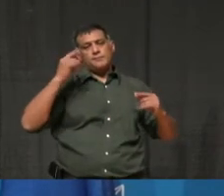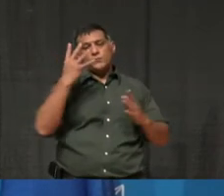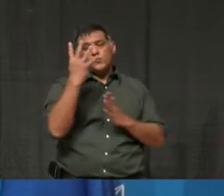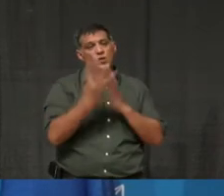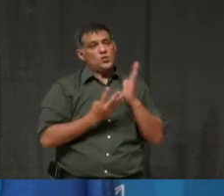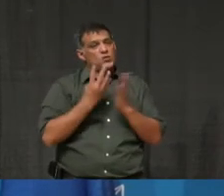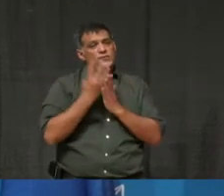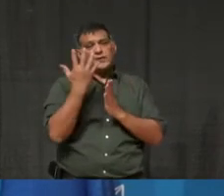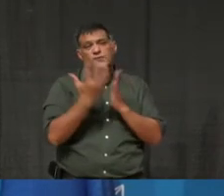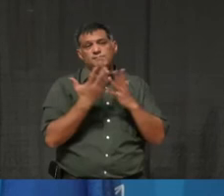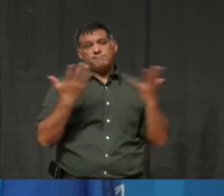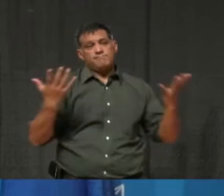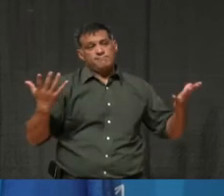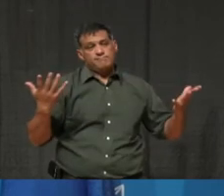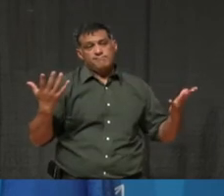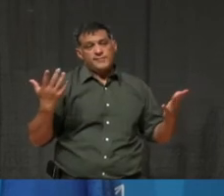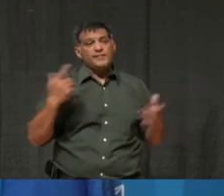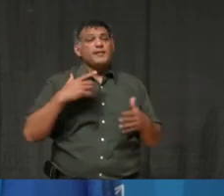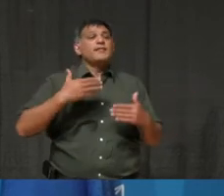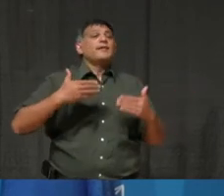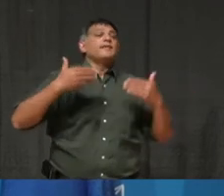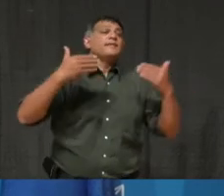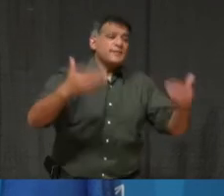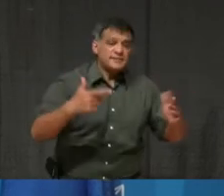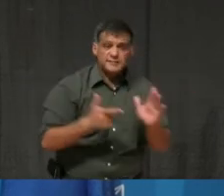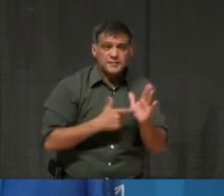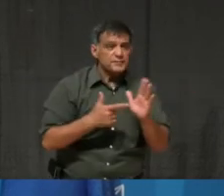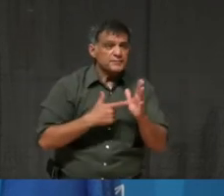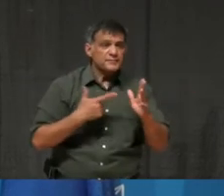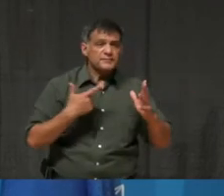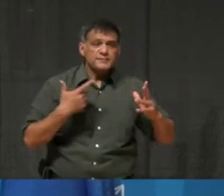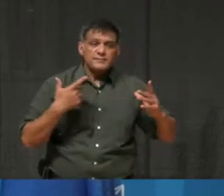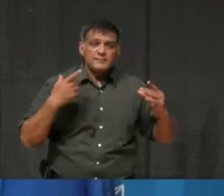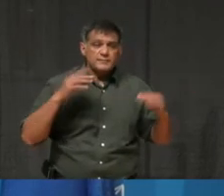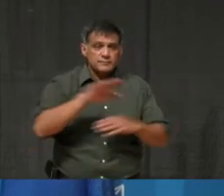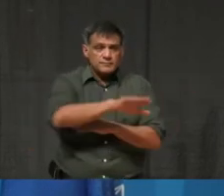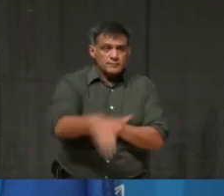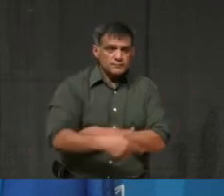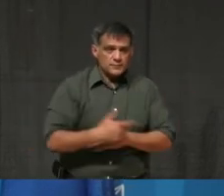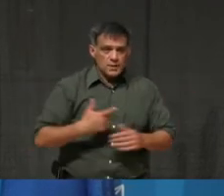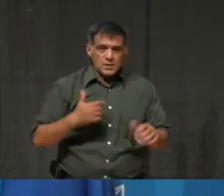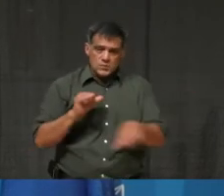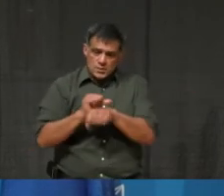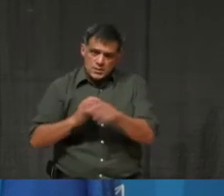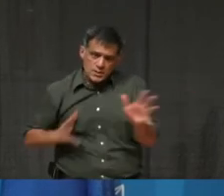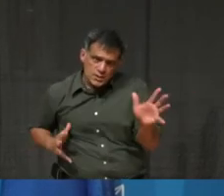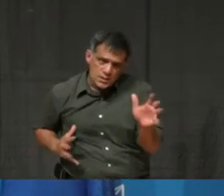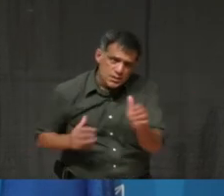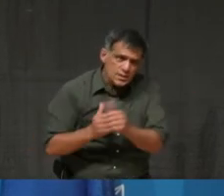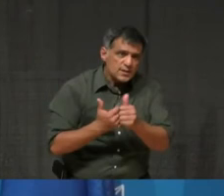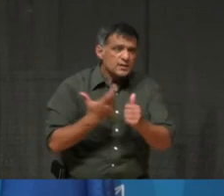I have, uh, the odd, uh, the odd night where I do catch up. But yeah, usually, I mean, that, that's usually par for the course though.